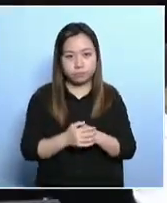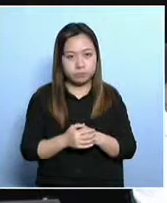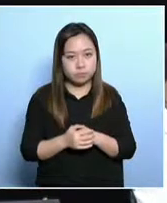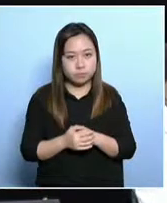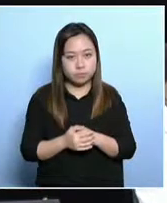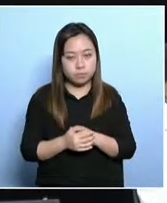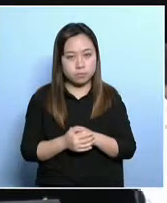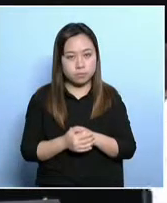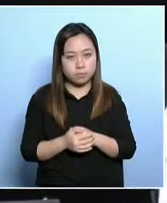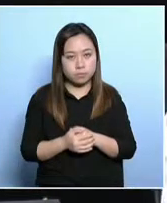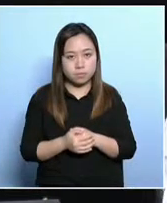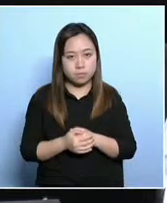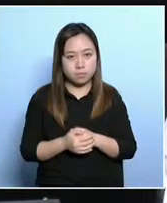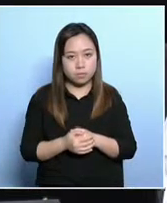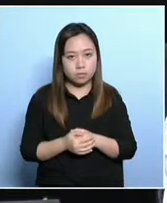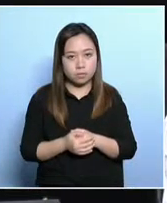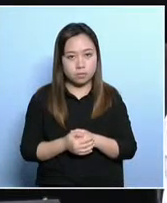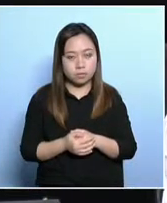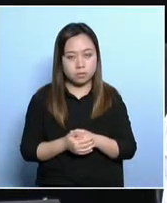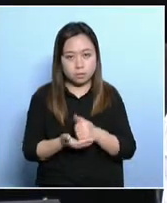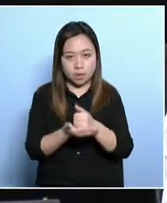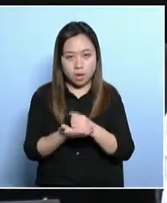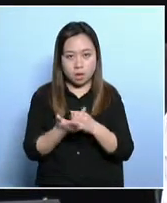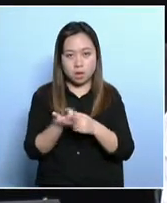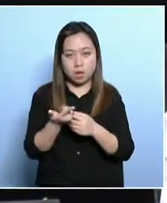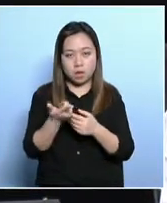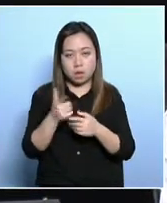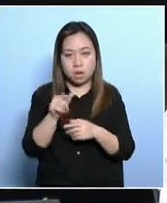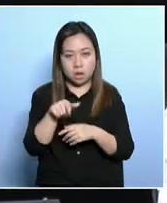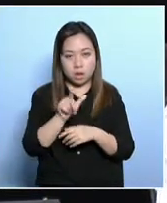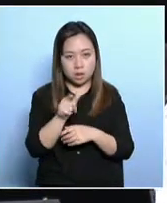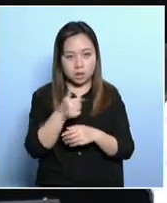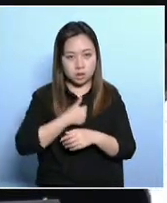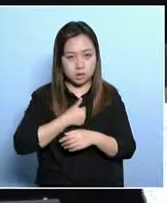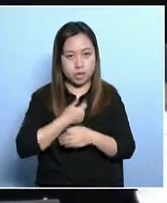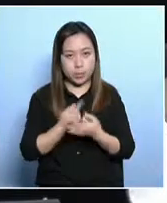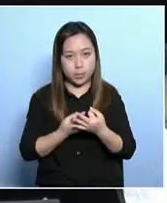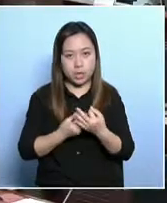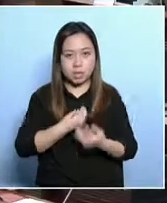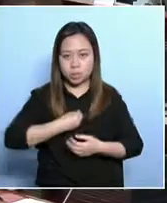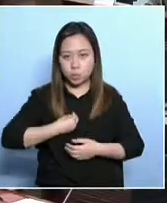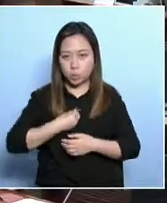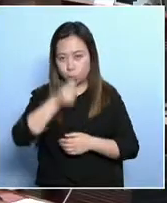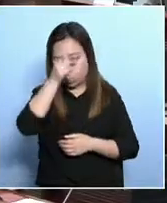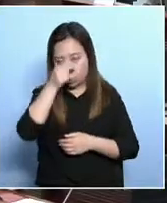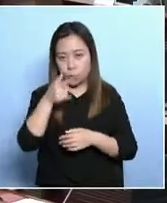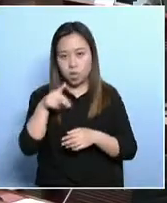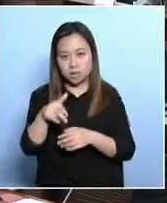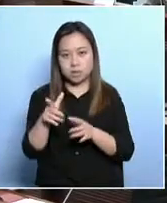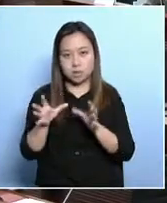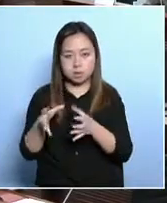review our immigration policy. Next, Mr.